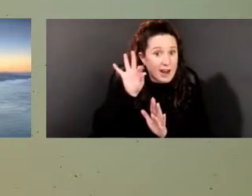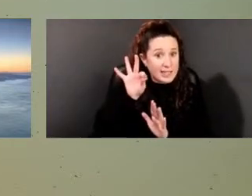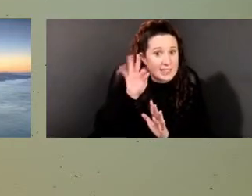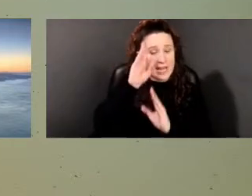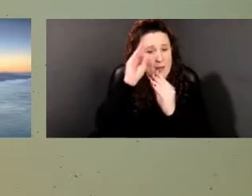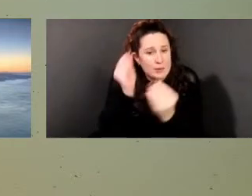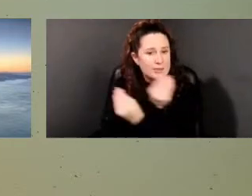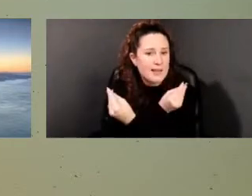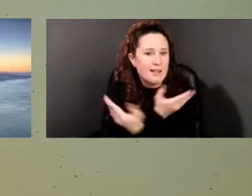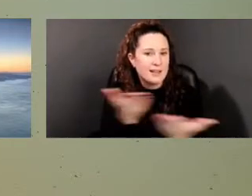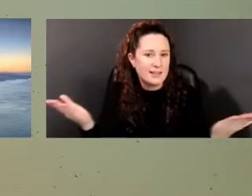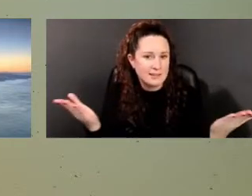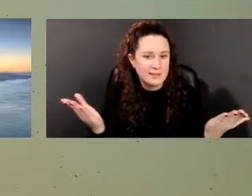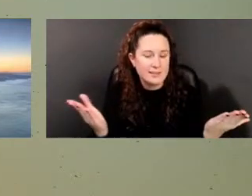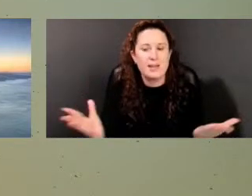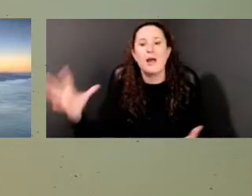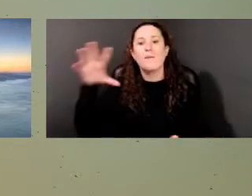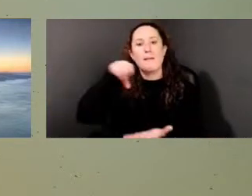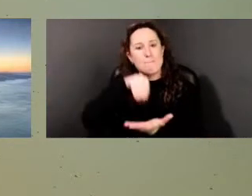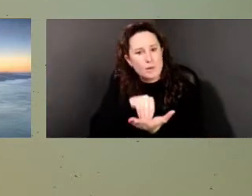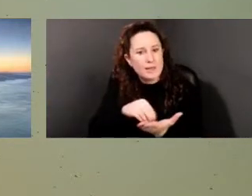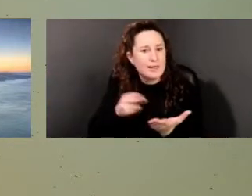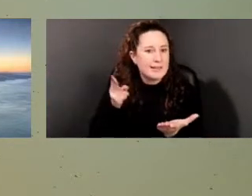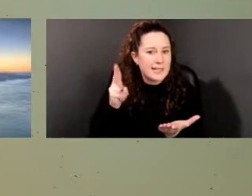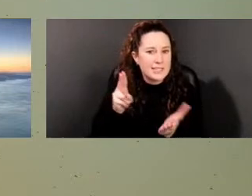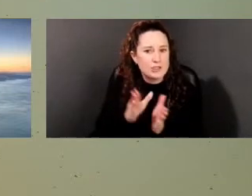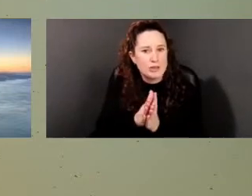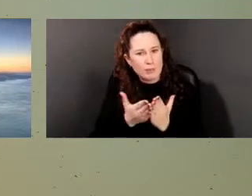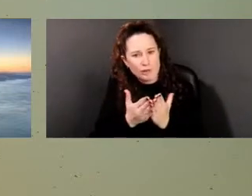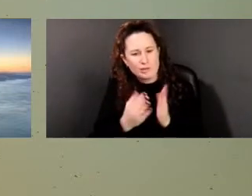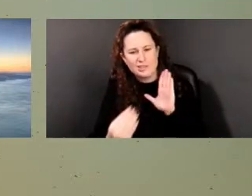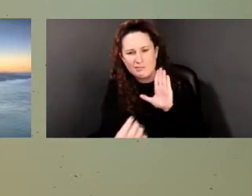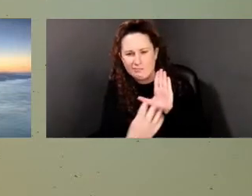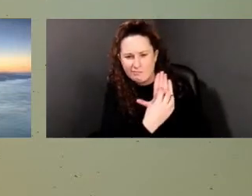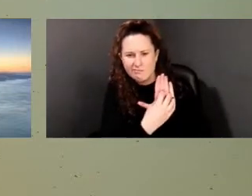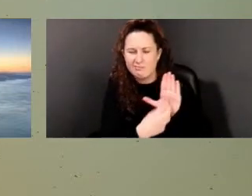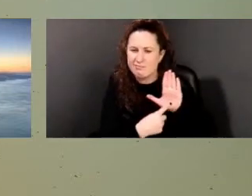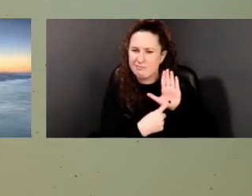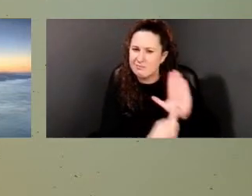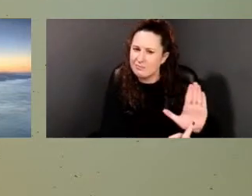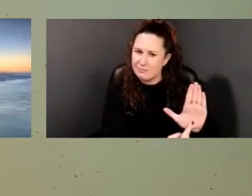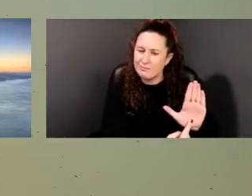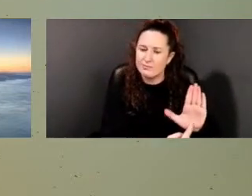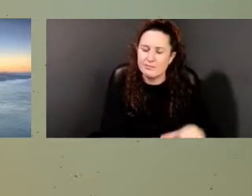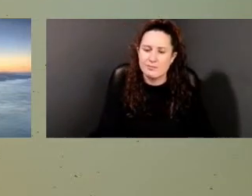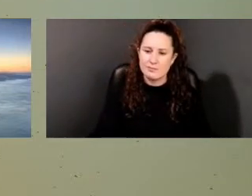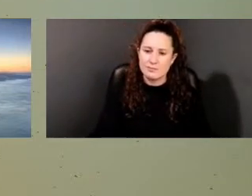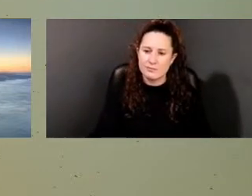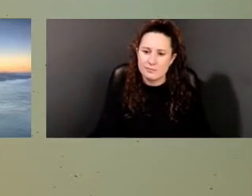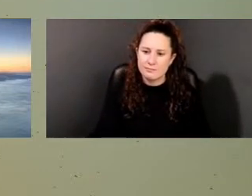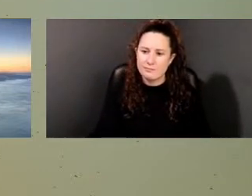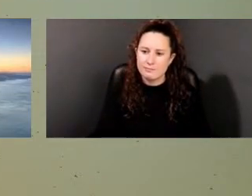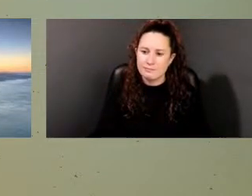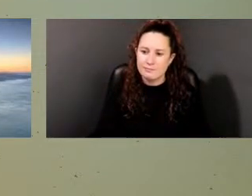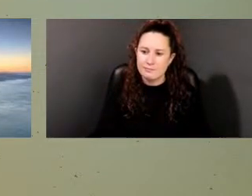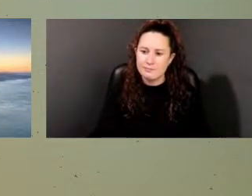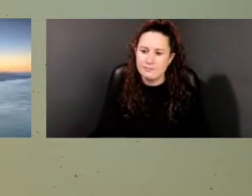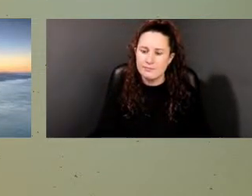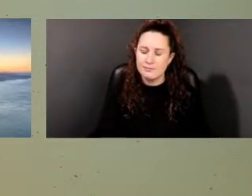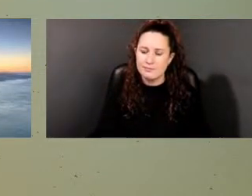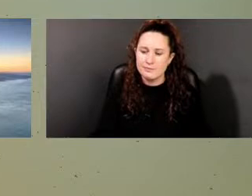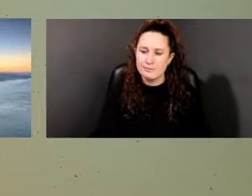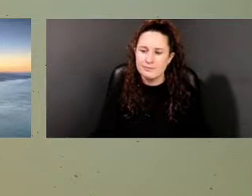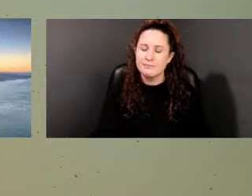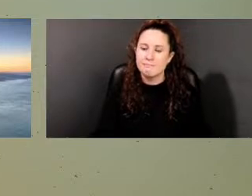And I am really hoping that, um, we can figure